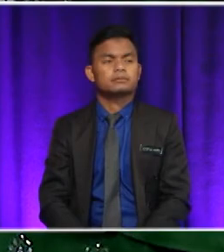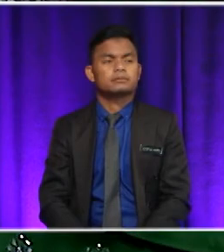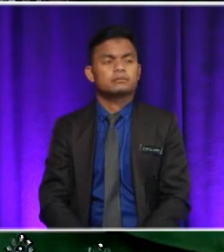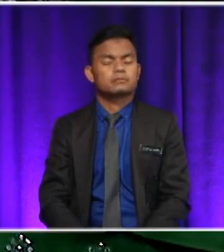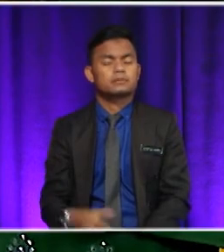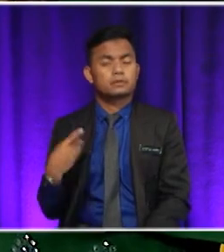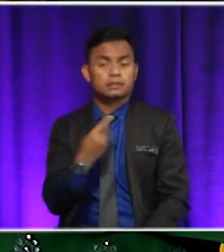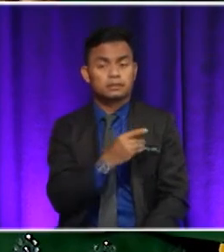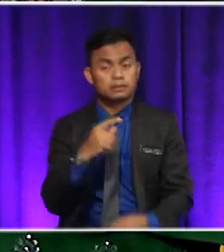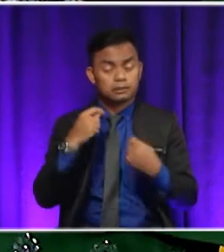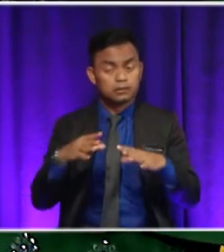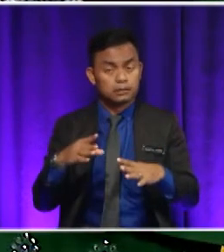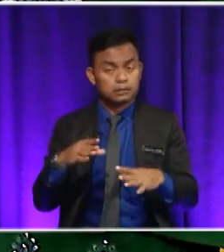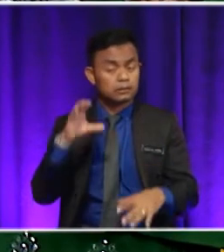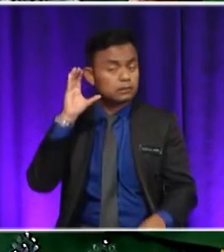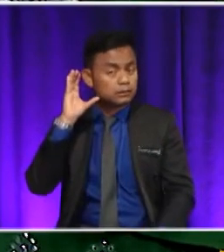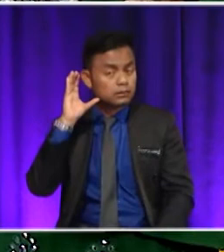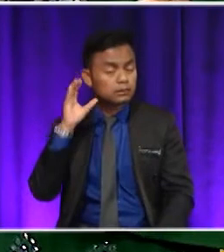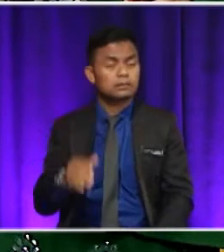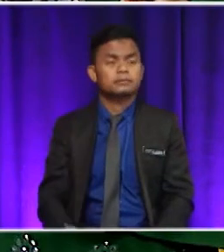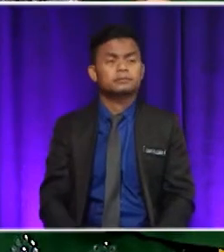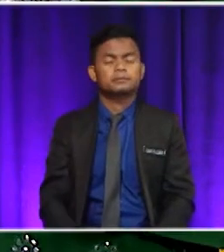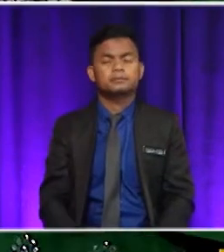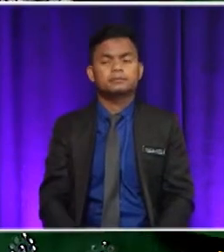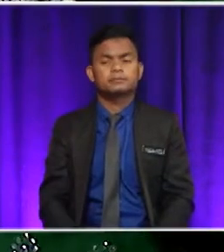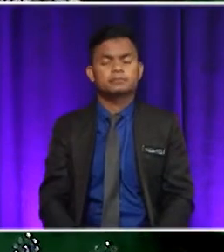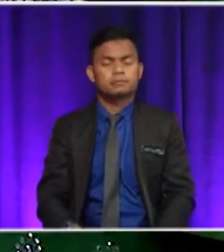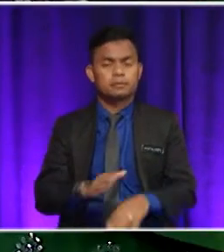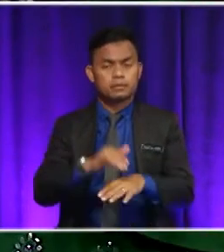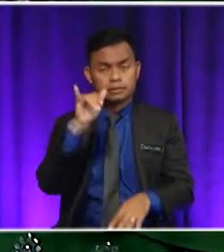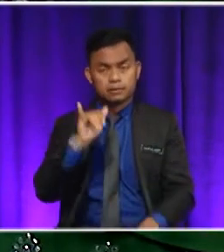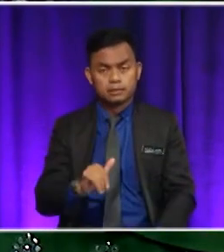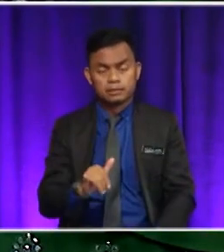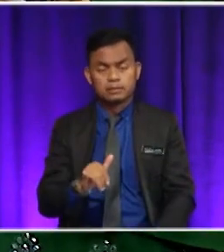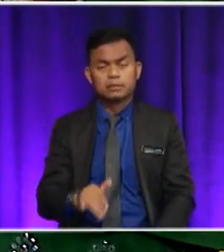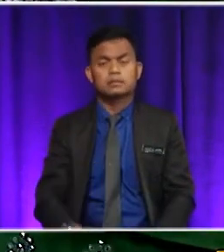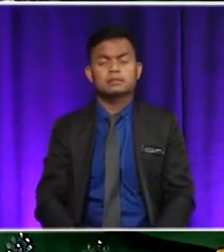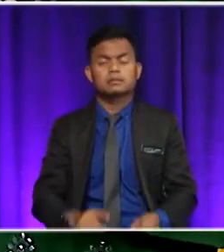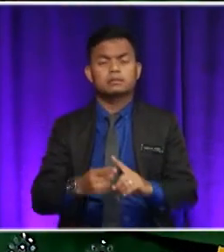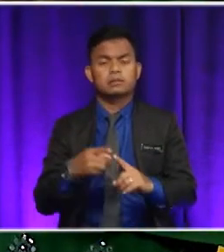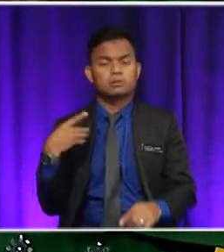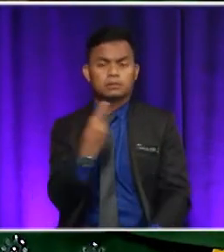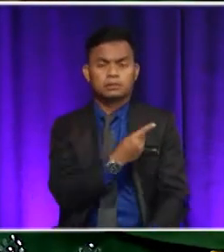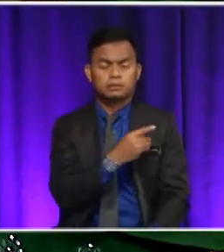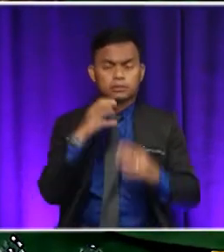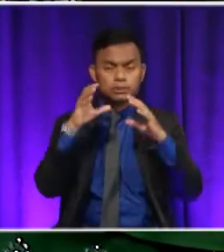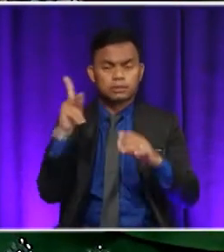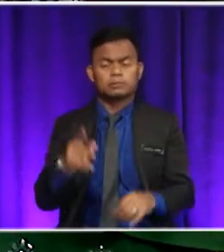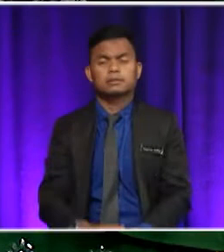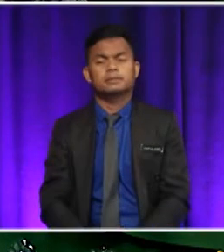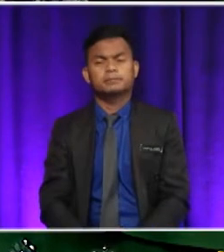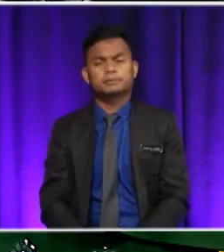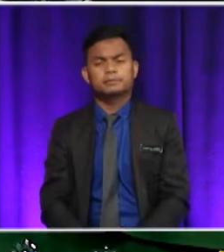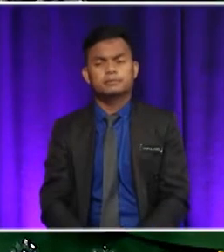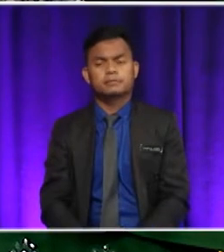heard our friends read the article out loud. So first we have read the article and for the next activity, we are